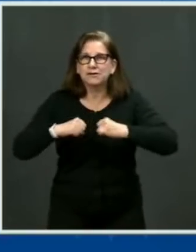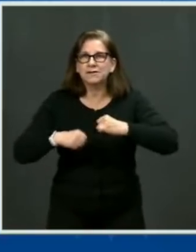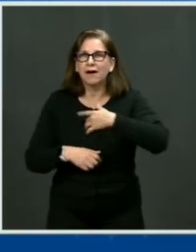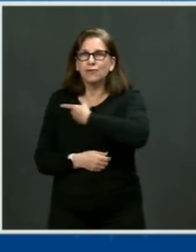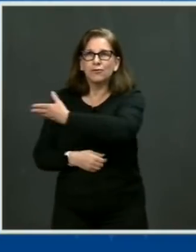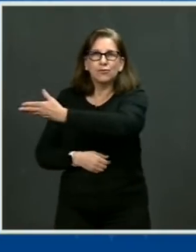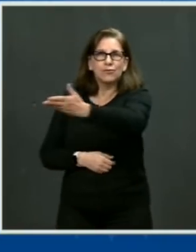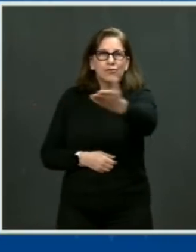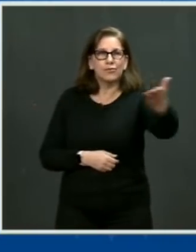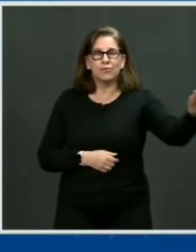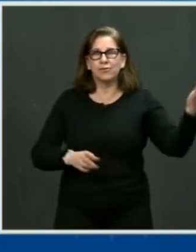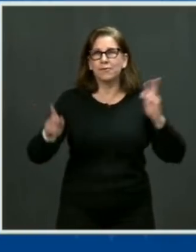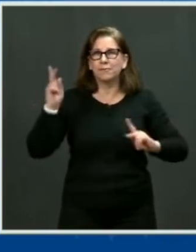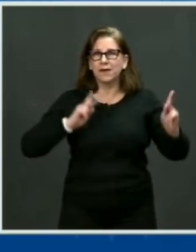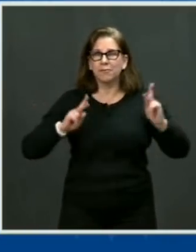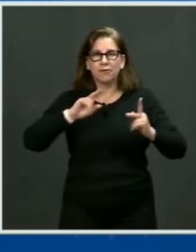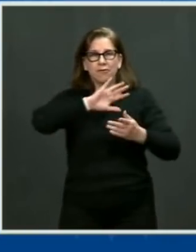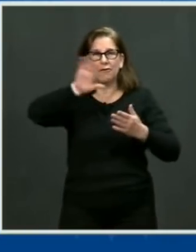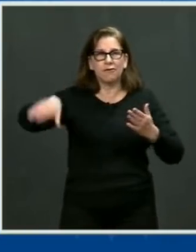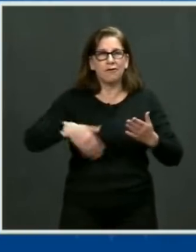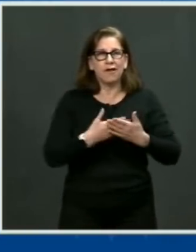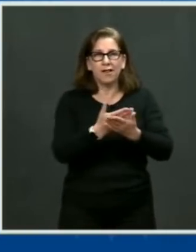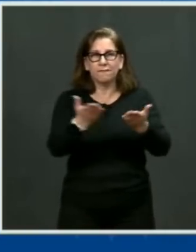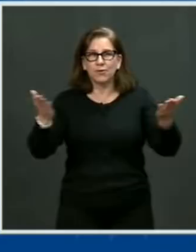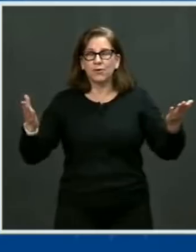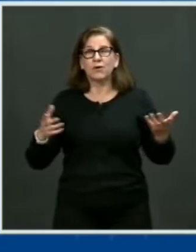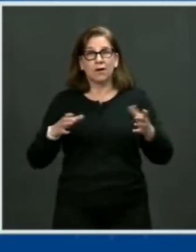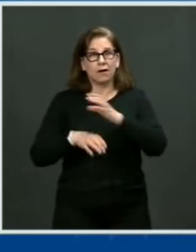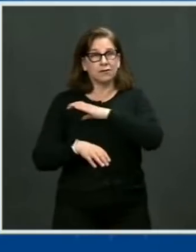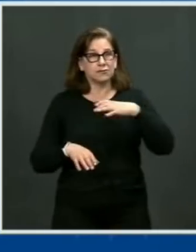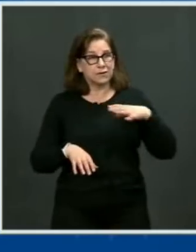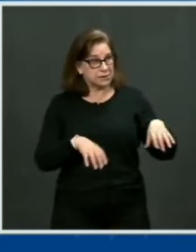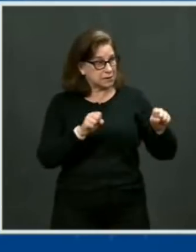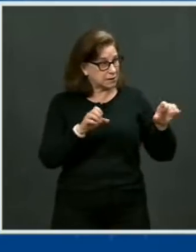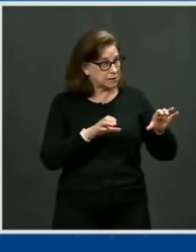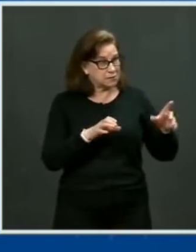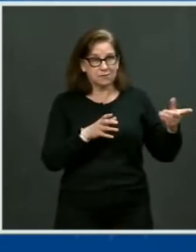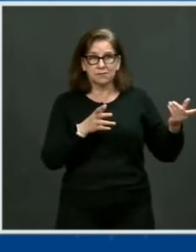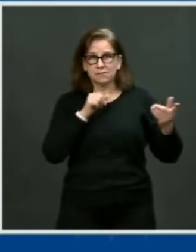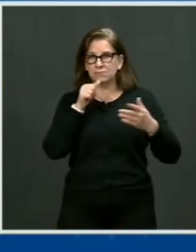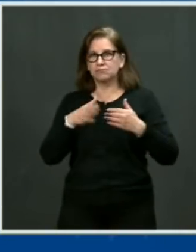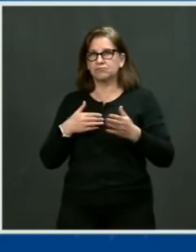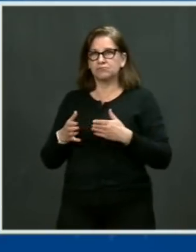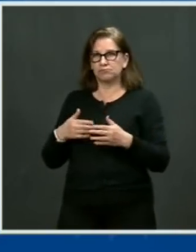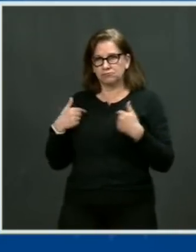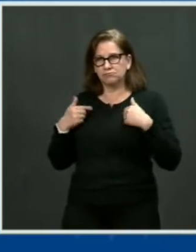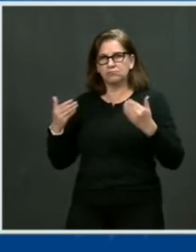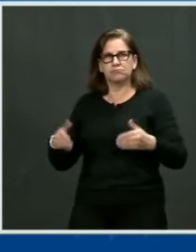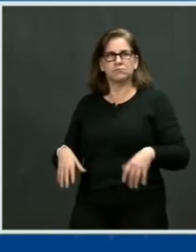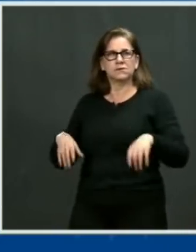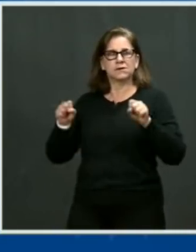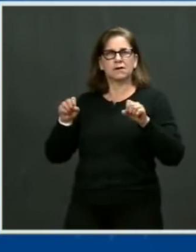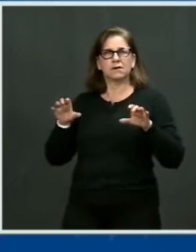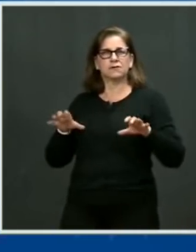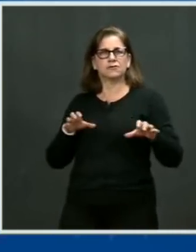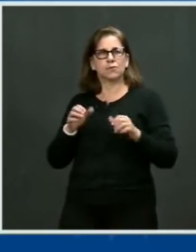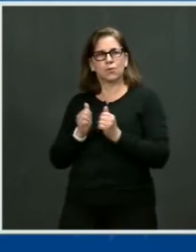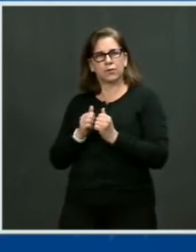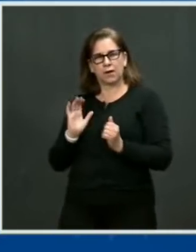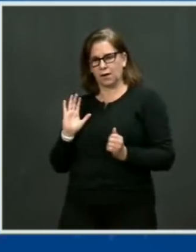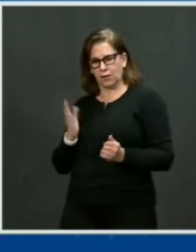Whether Congress acts or not, I'm going to use all the resources at my disposal as president to keep the American people safe from gun violence.